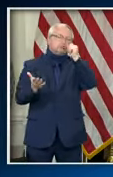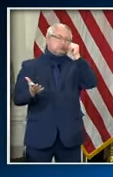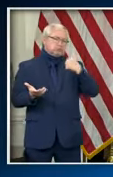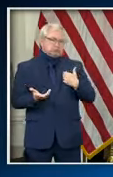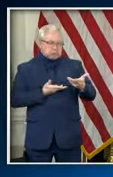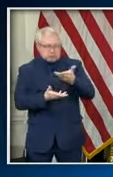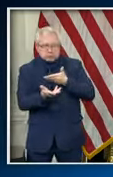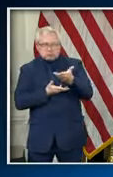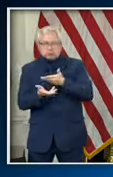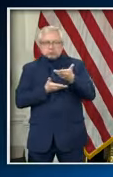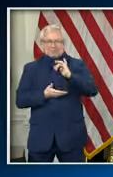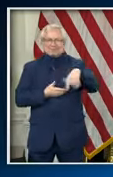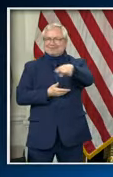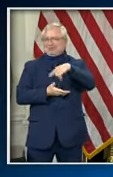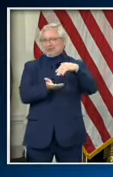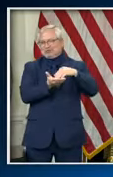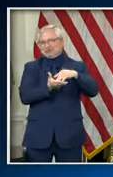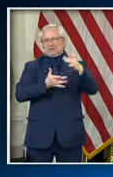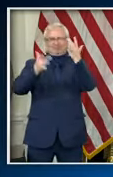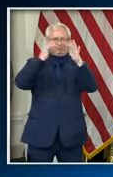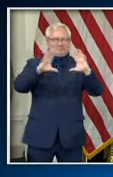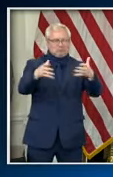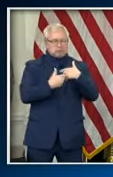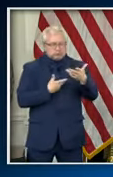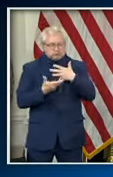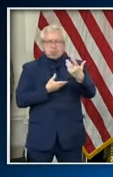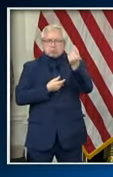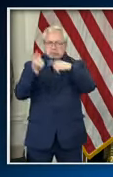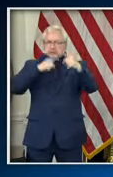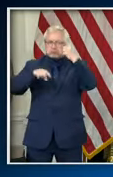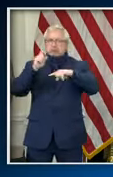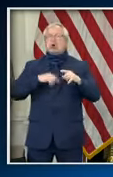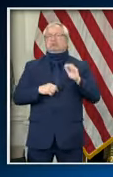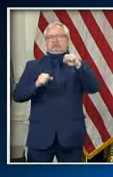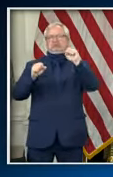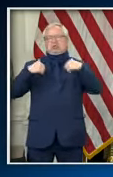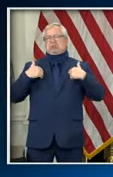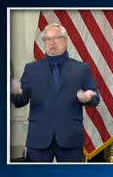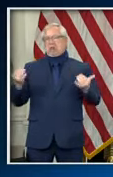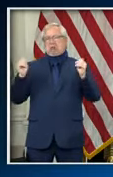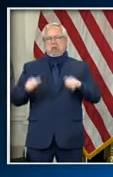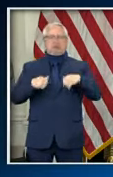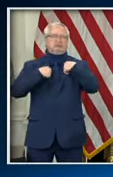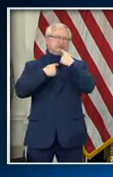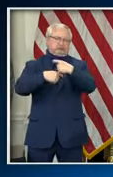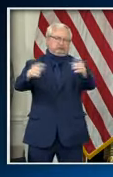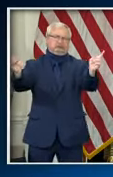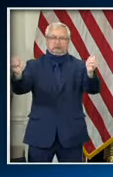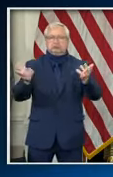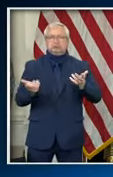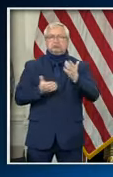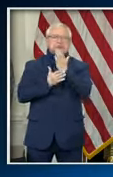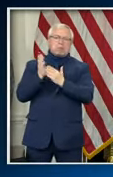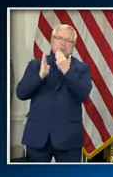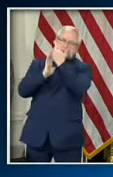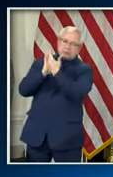doctors and scientists are now in agreement that we are able to move forward with resuming some additional